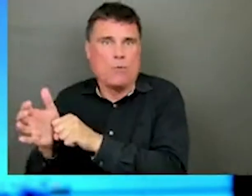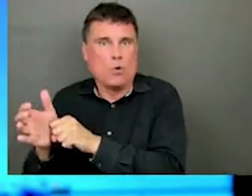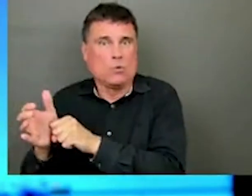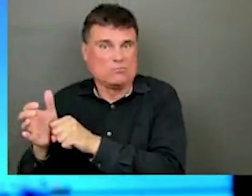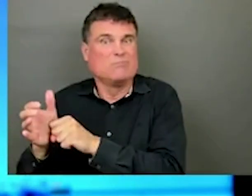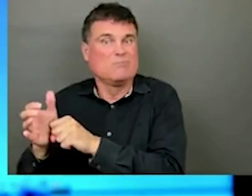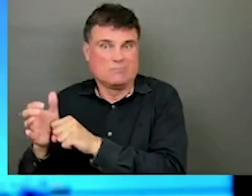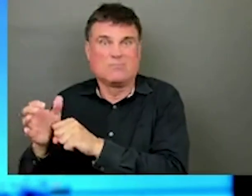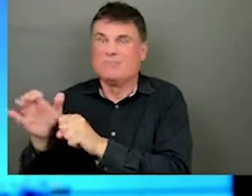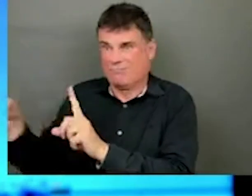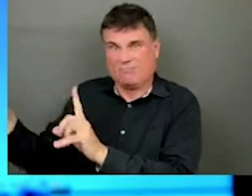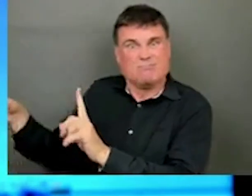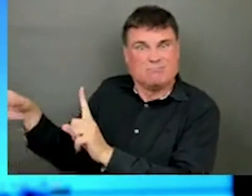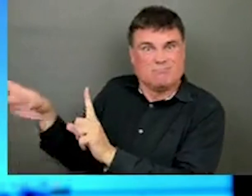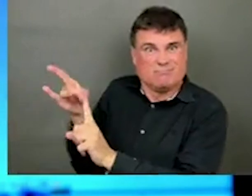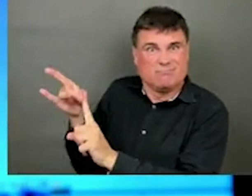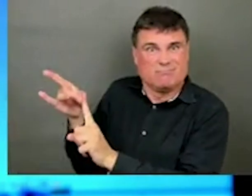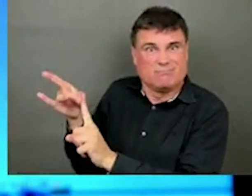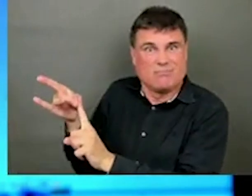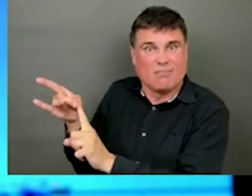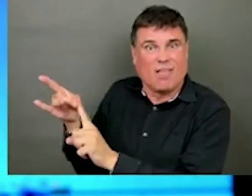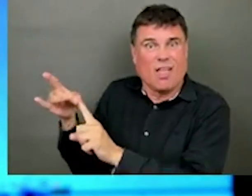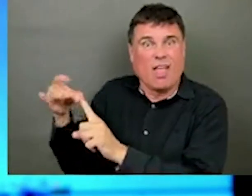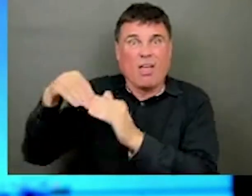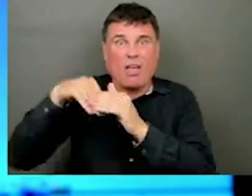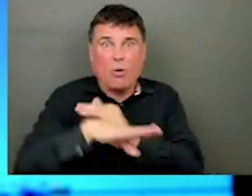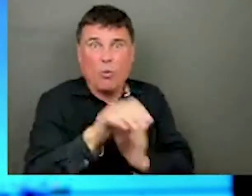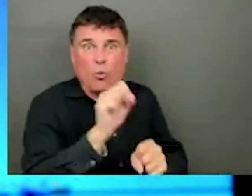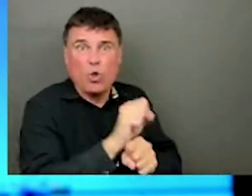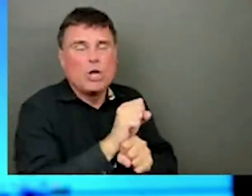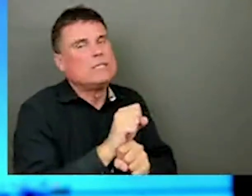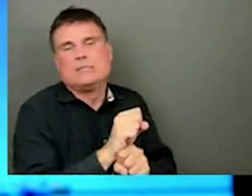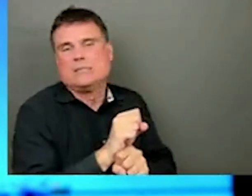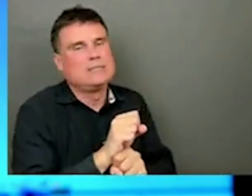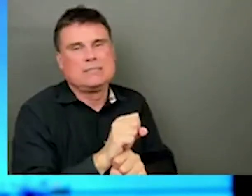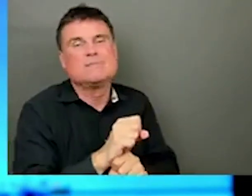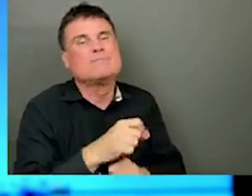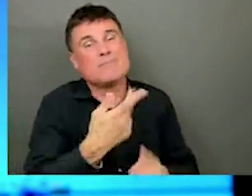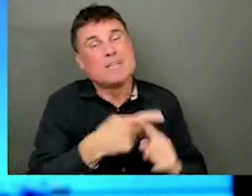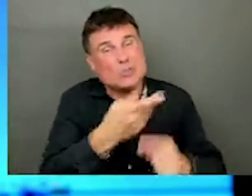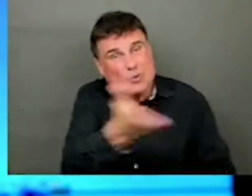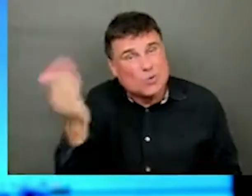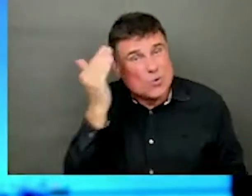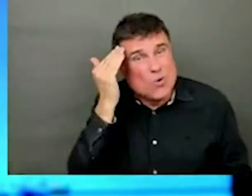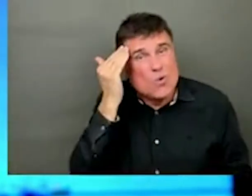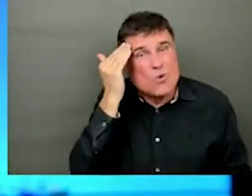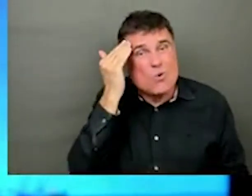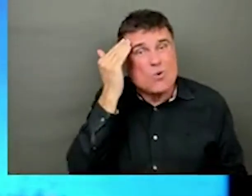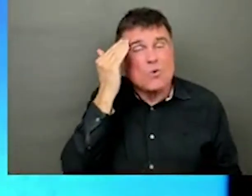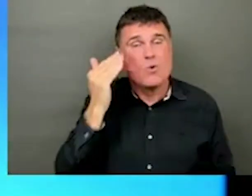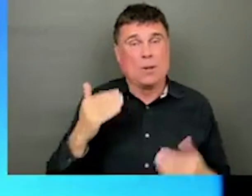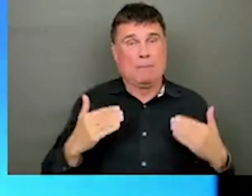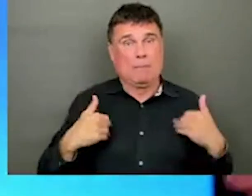exposed, but there have been also staff shortages, as you know, for some time, and I know Minister Dix knows more about that.